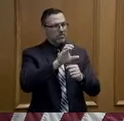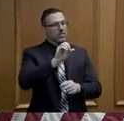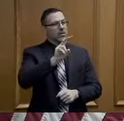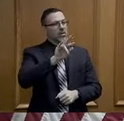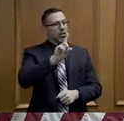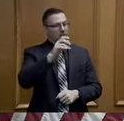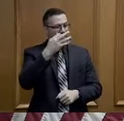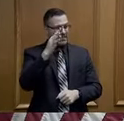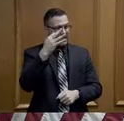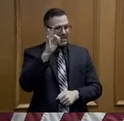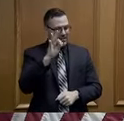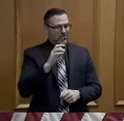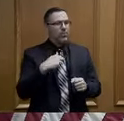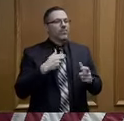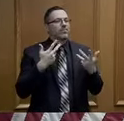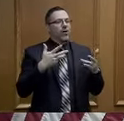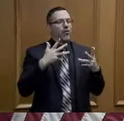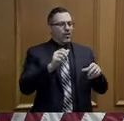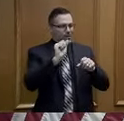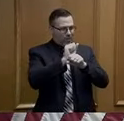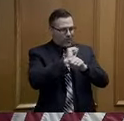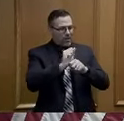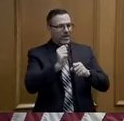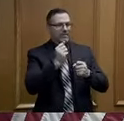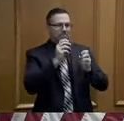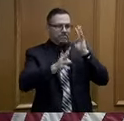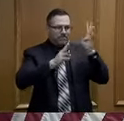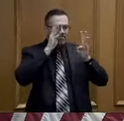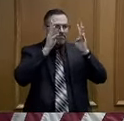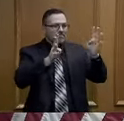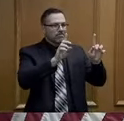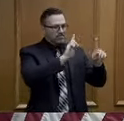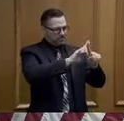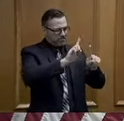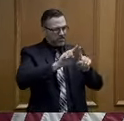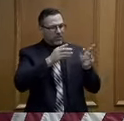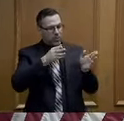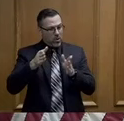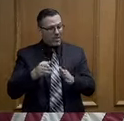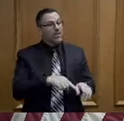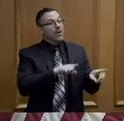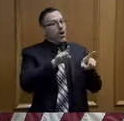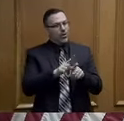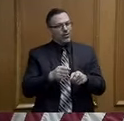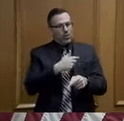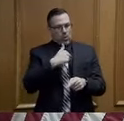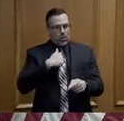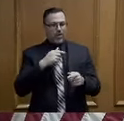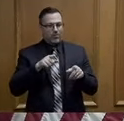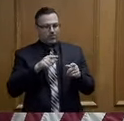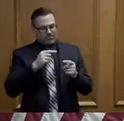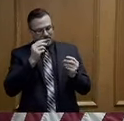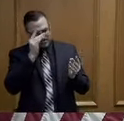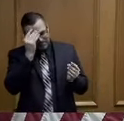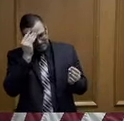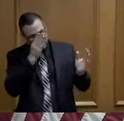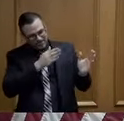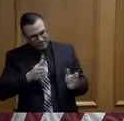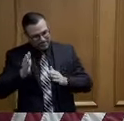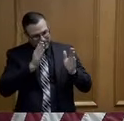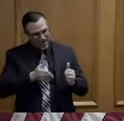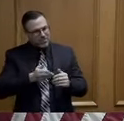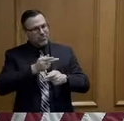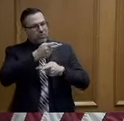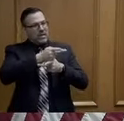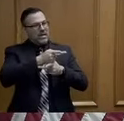to attack the virus but we're also doing things every single day right here to make sure that we keep Tennesseans safe. And it's hopeful